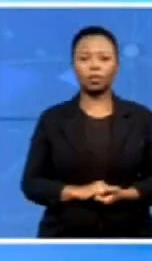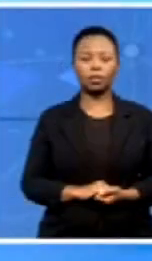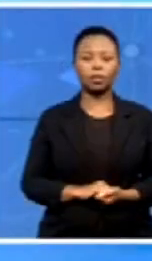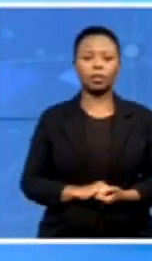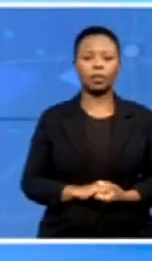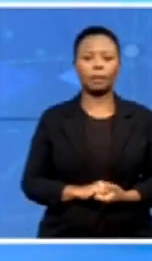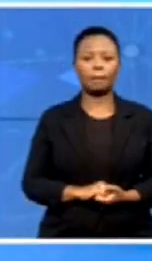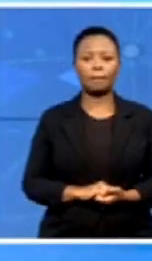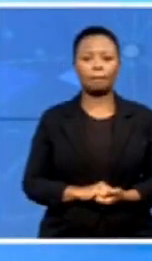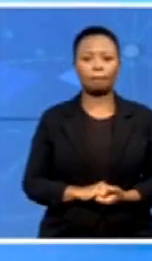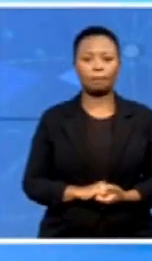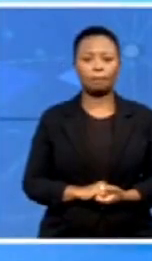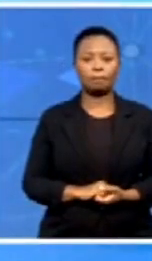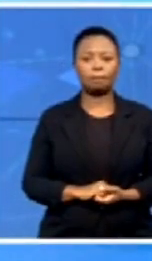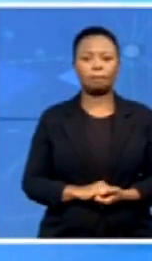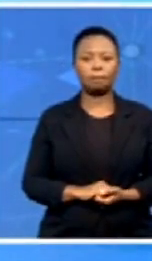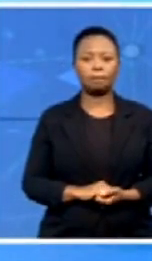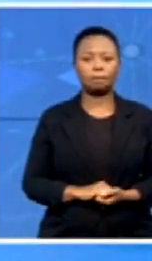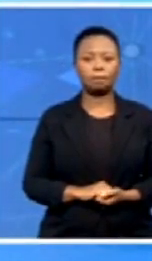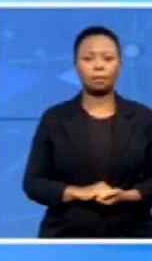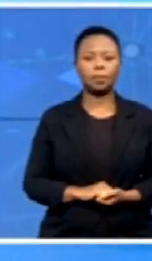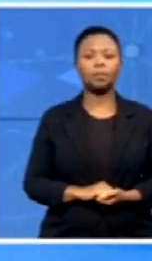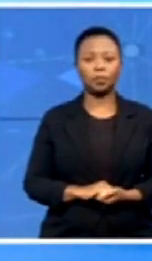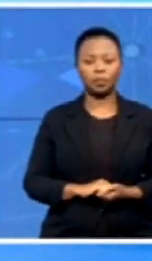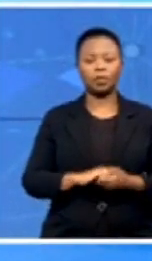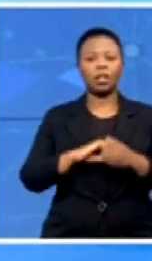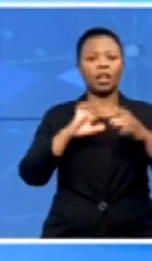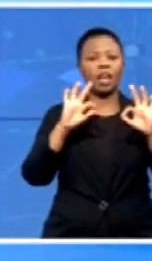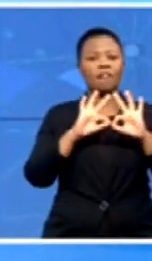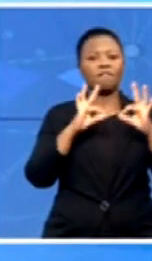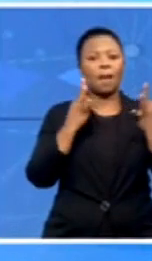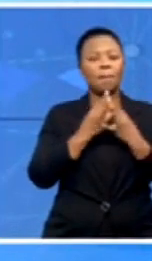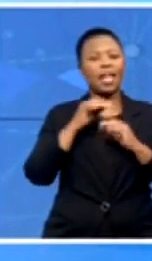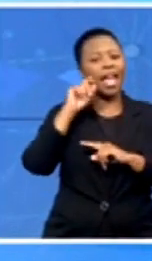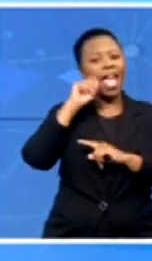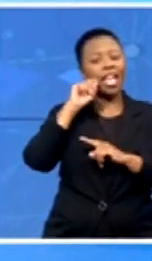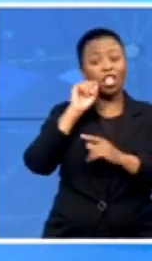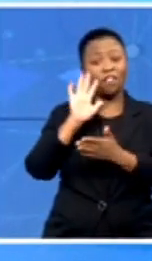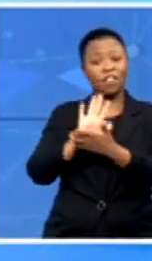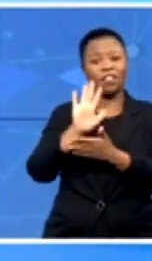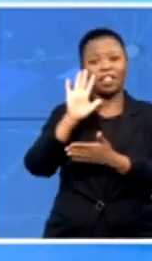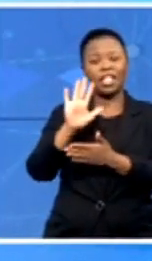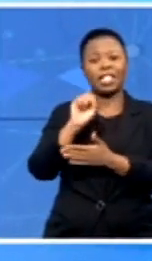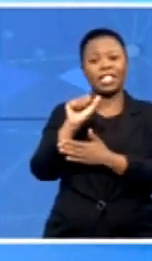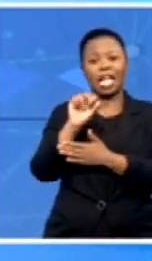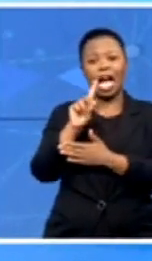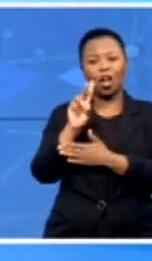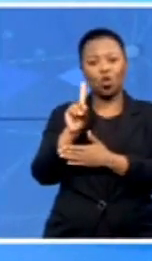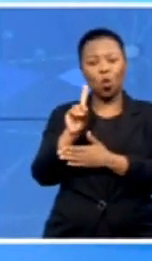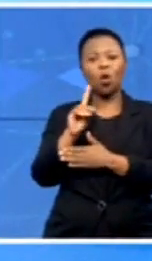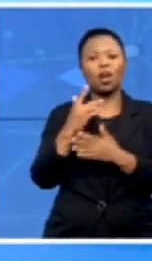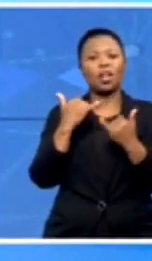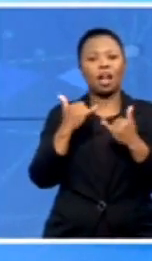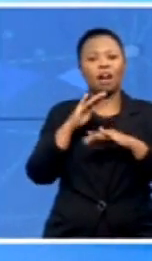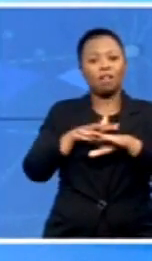The family of 15-year-old Erin Salo have launched a crowdfunding campaign to help her realise